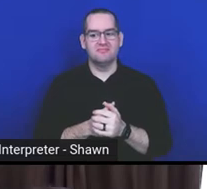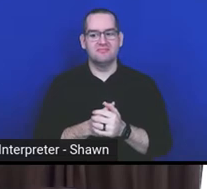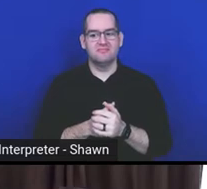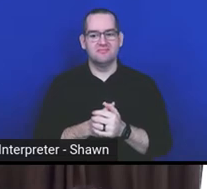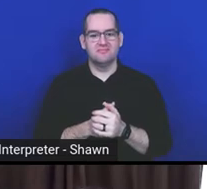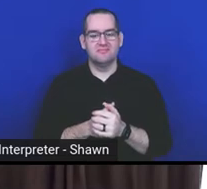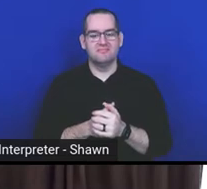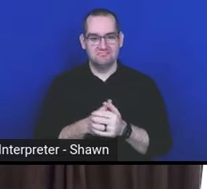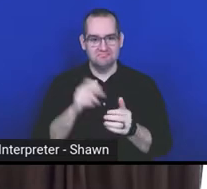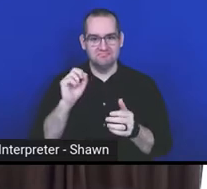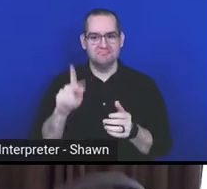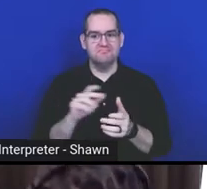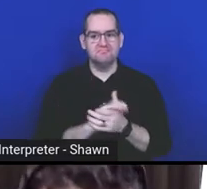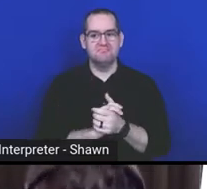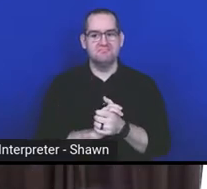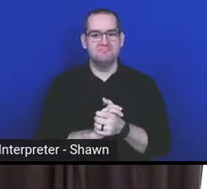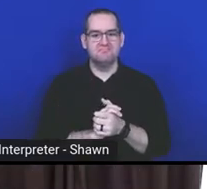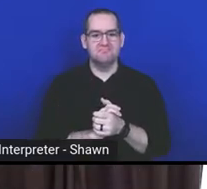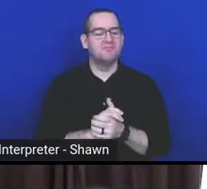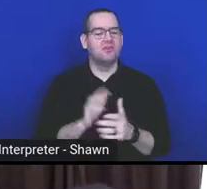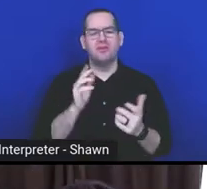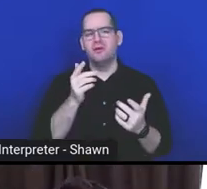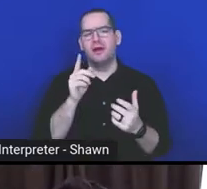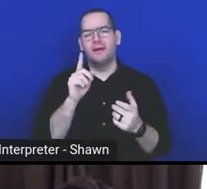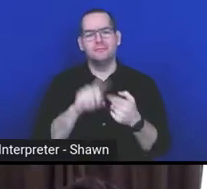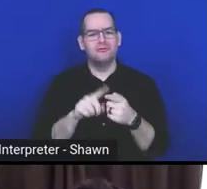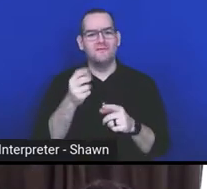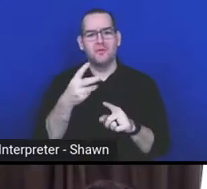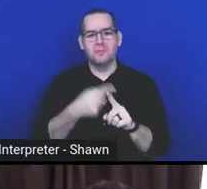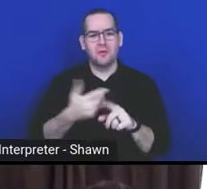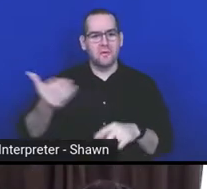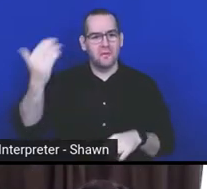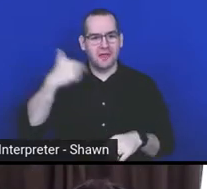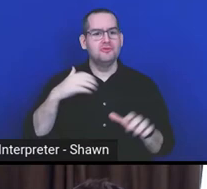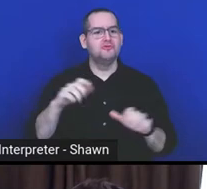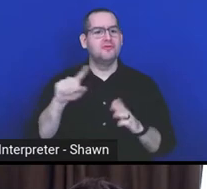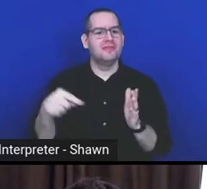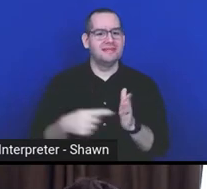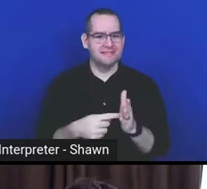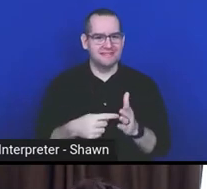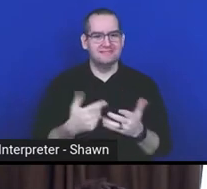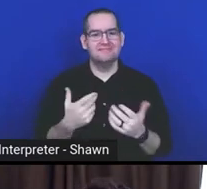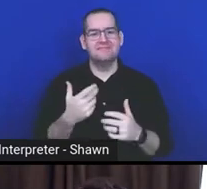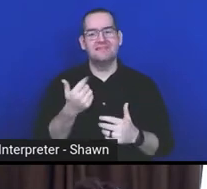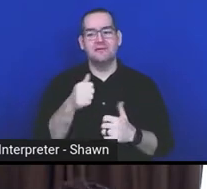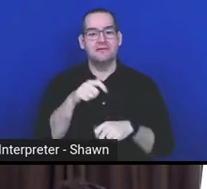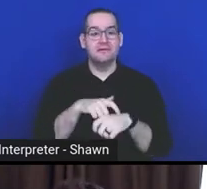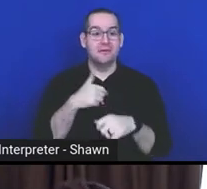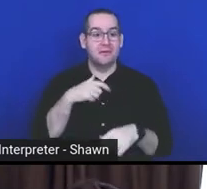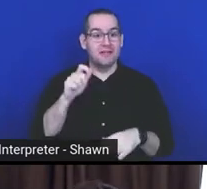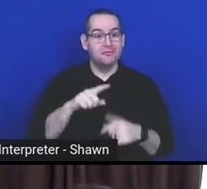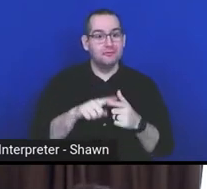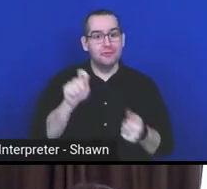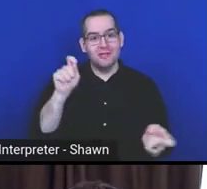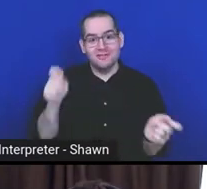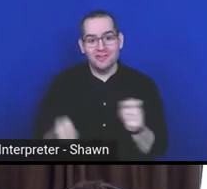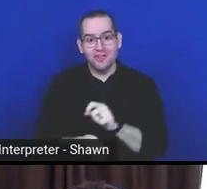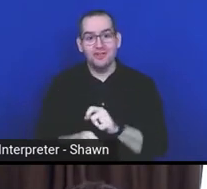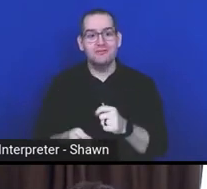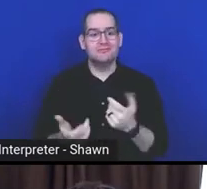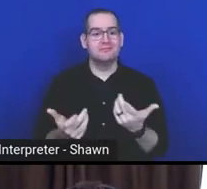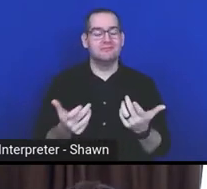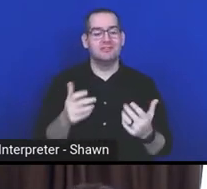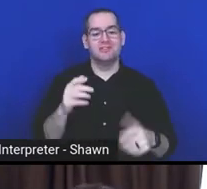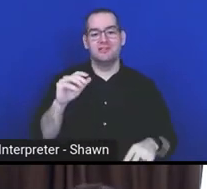Okay, so yeah, up until a couple of months ago, I've been doing this, right, anytime that I needed to configure, you know,